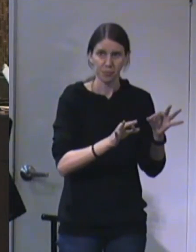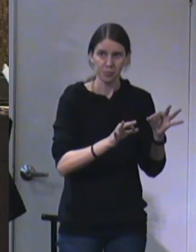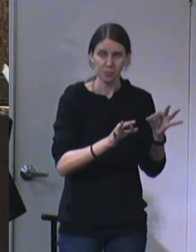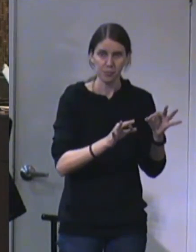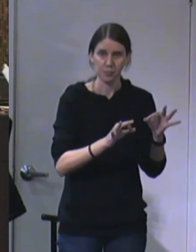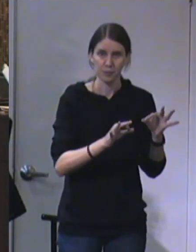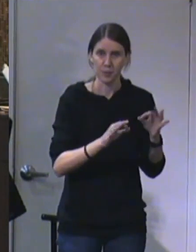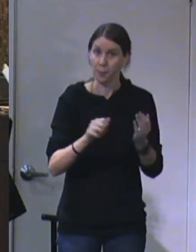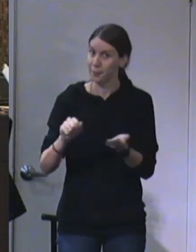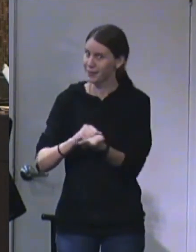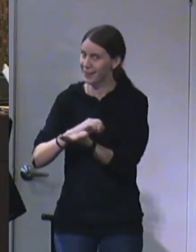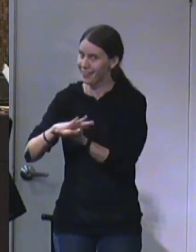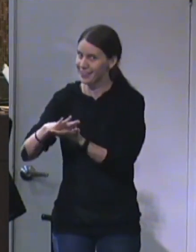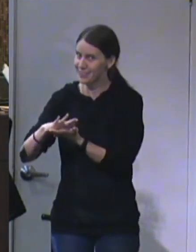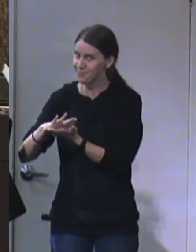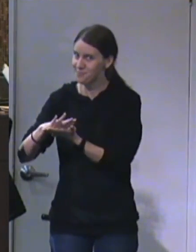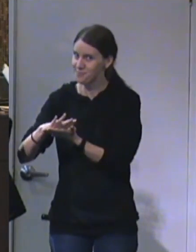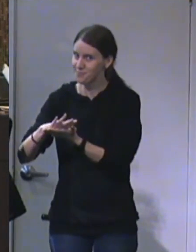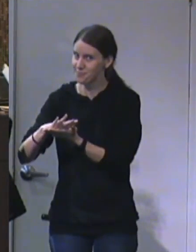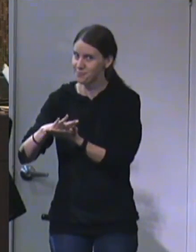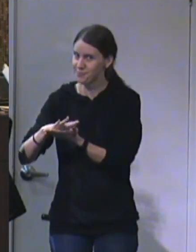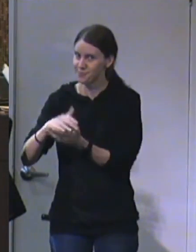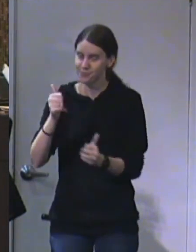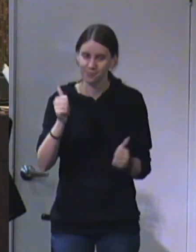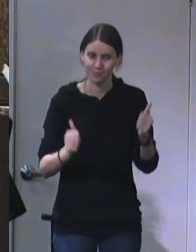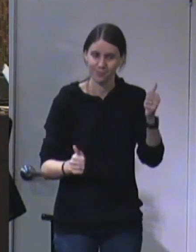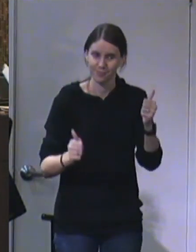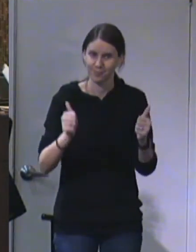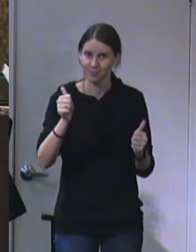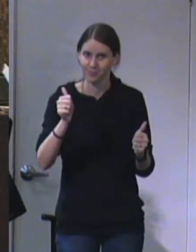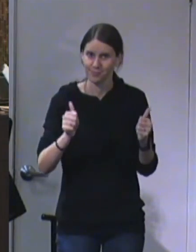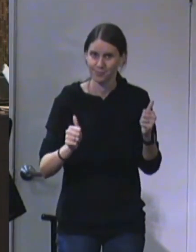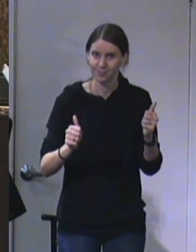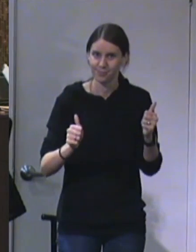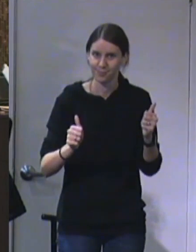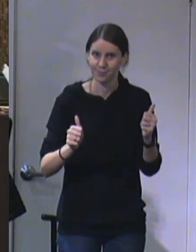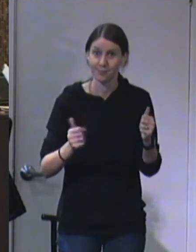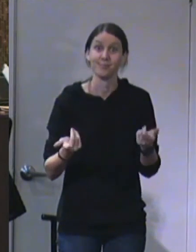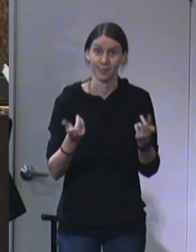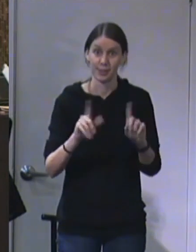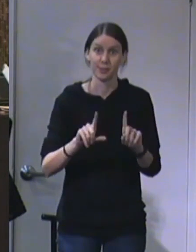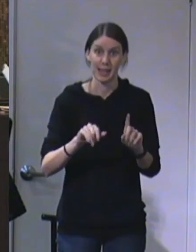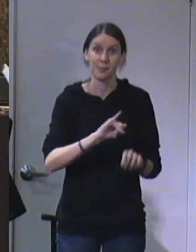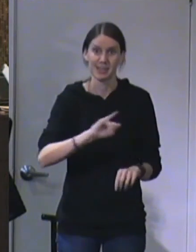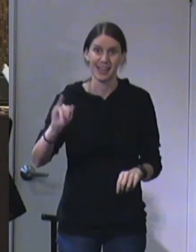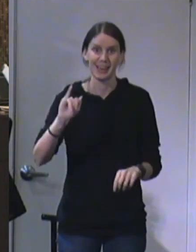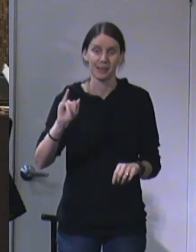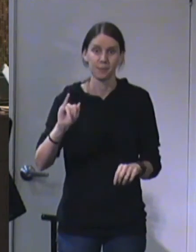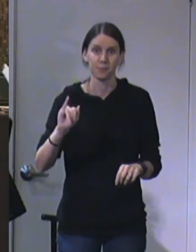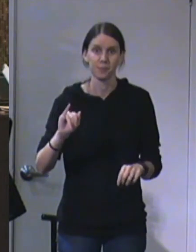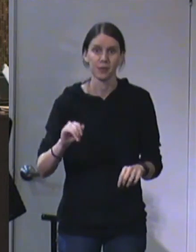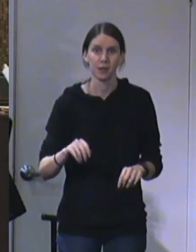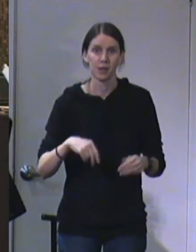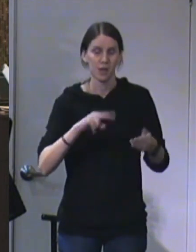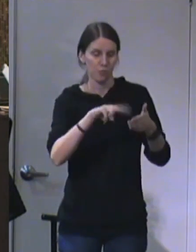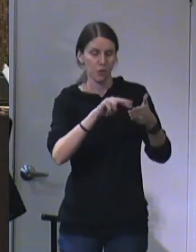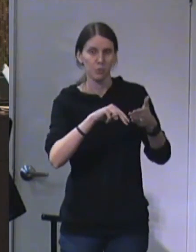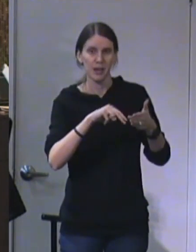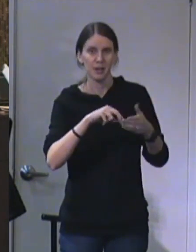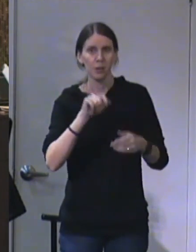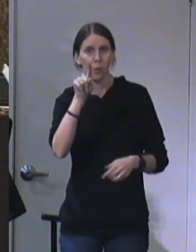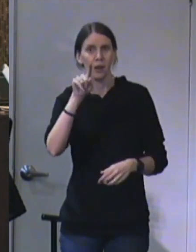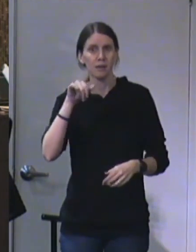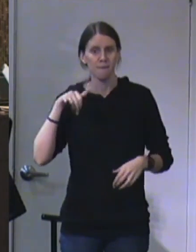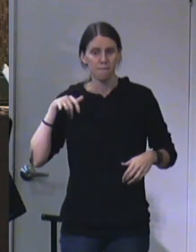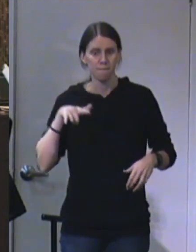or decontamination. Okay? And that's what happened. It says, Then flew one of the